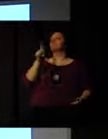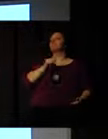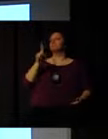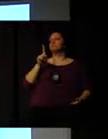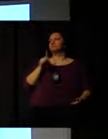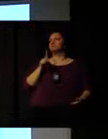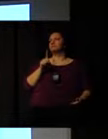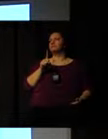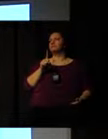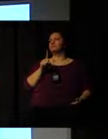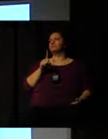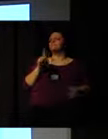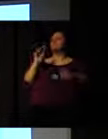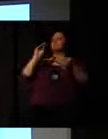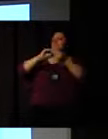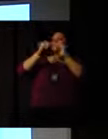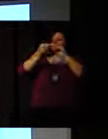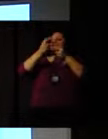And, of course,